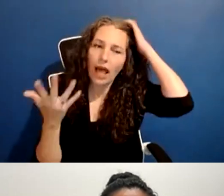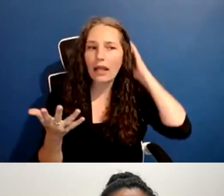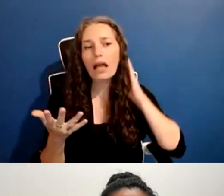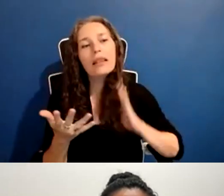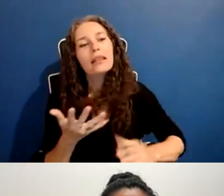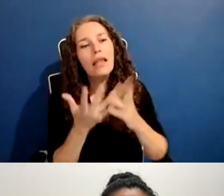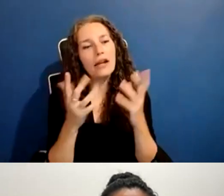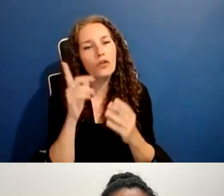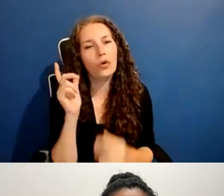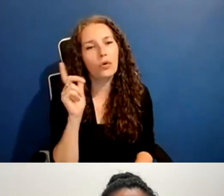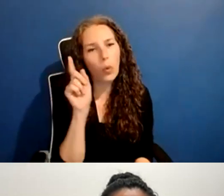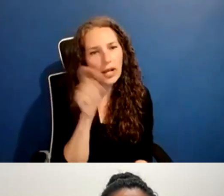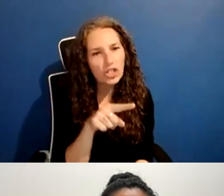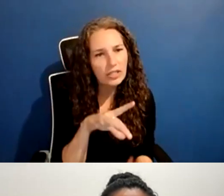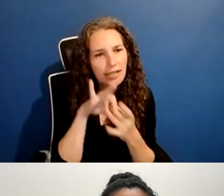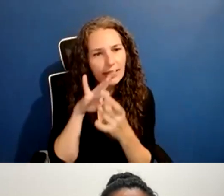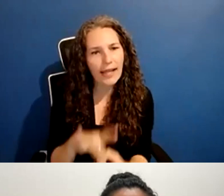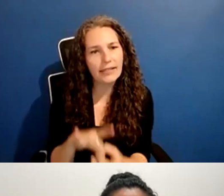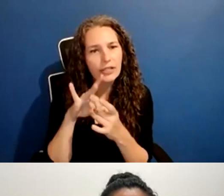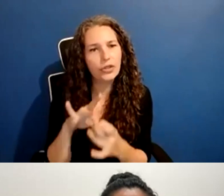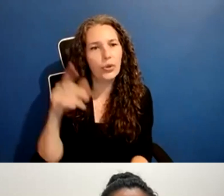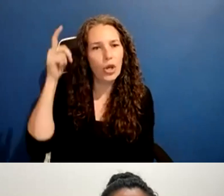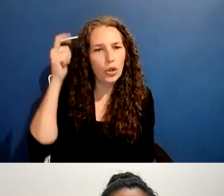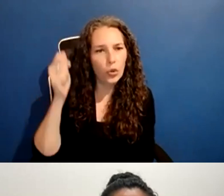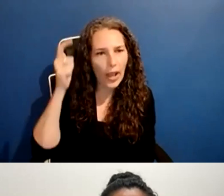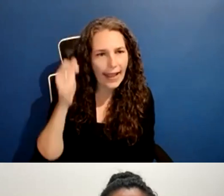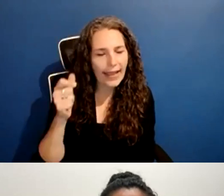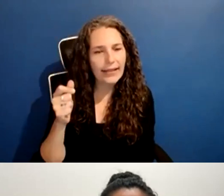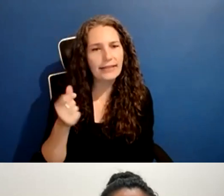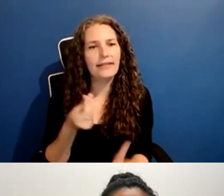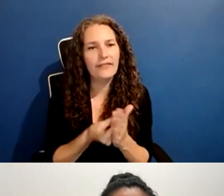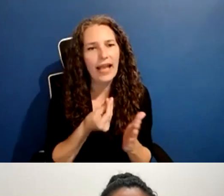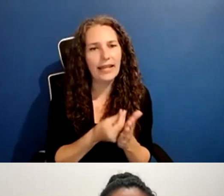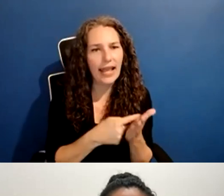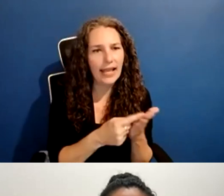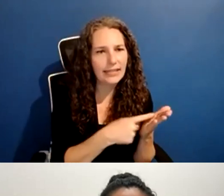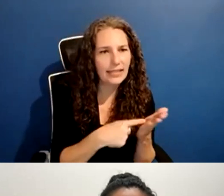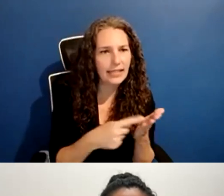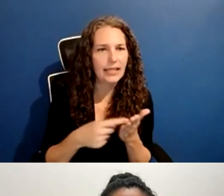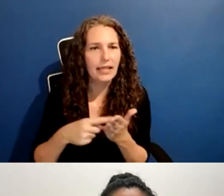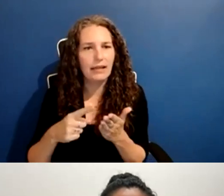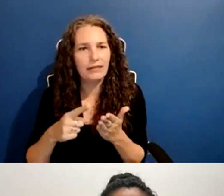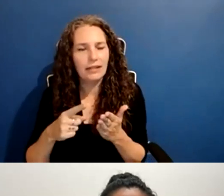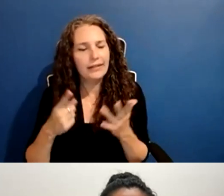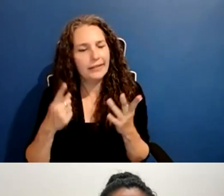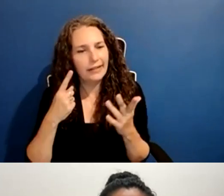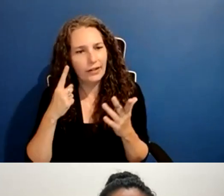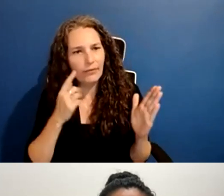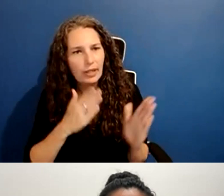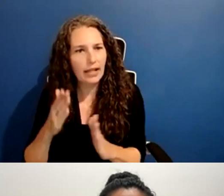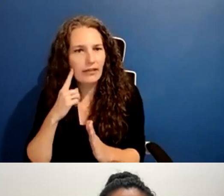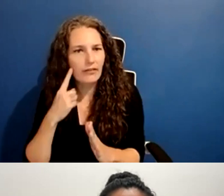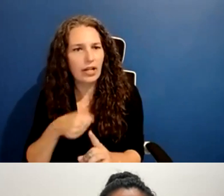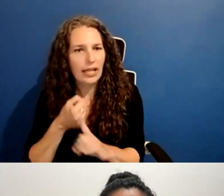plans for impact. I'm sure that many of you, if you've gone through this system, you've encountered those questions. Um, there is a sense